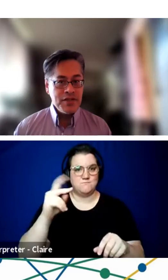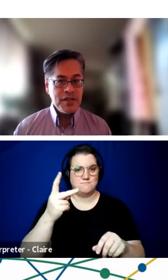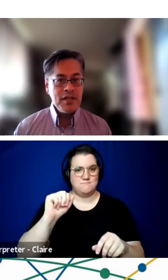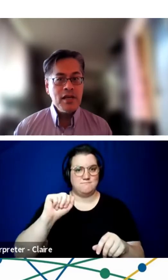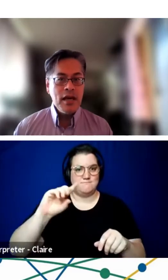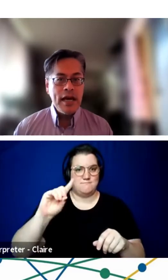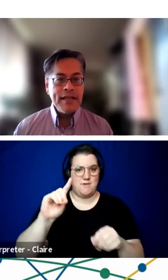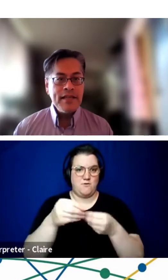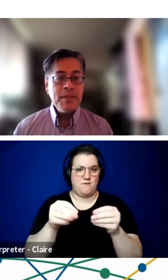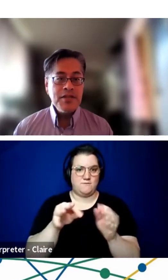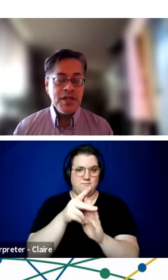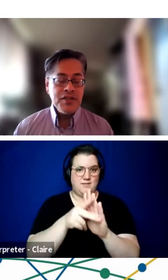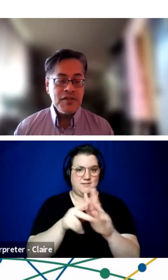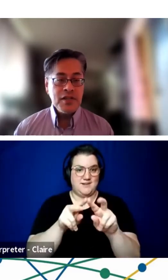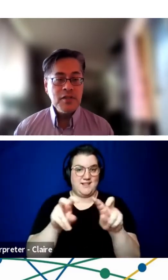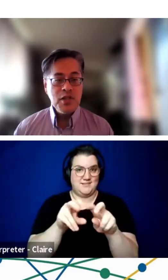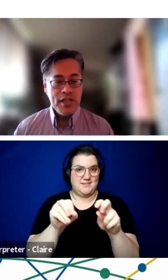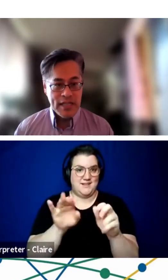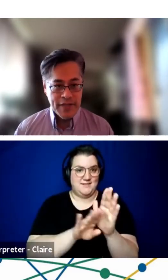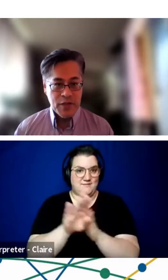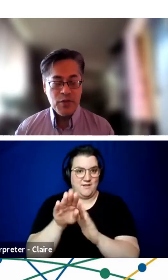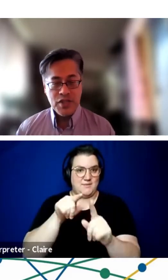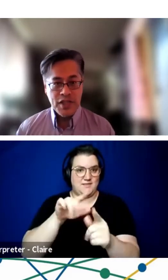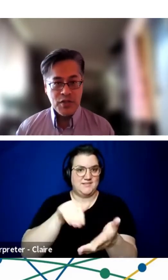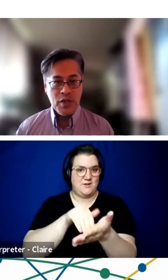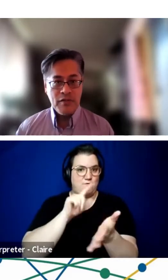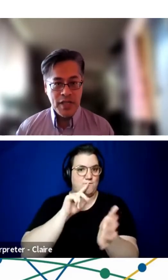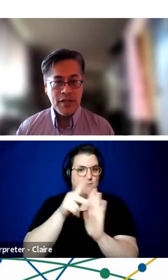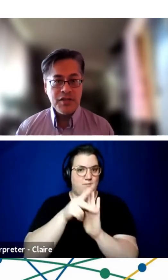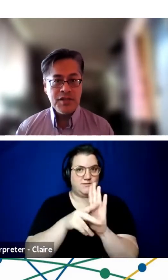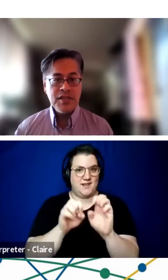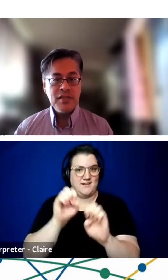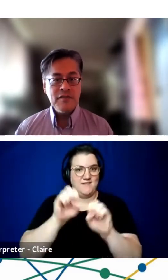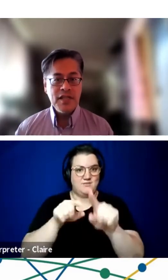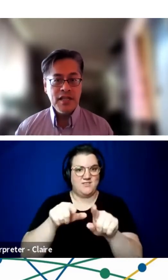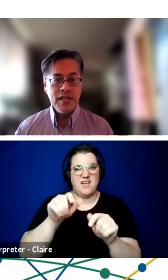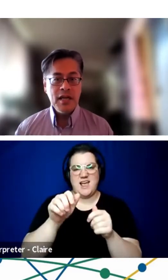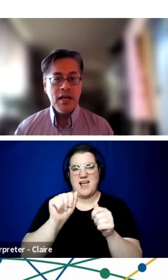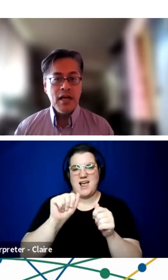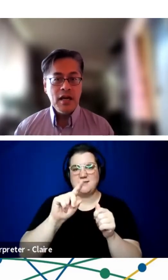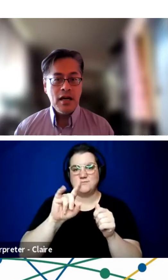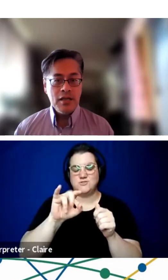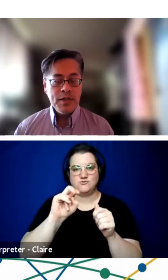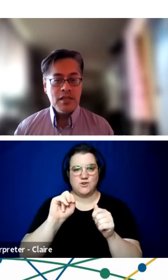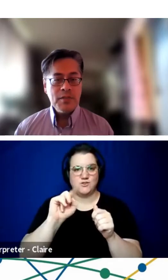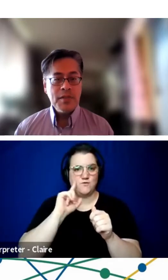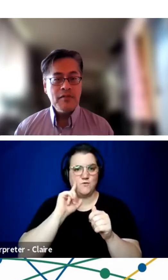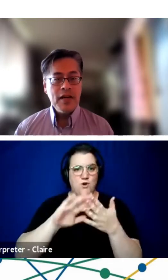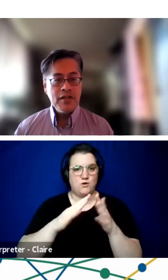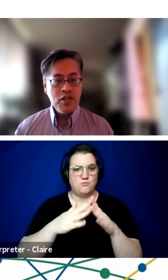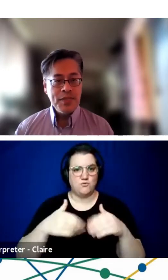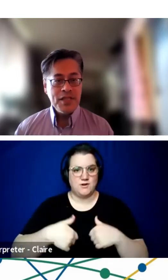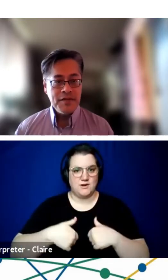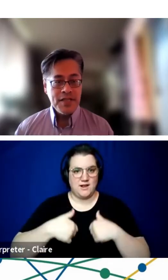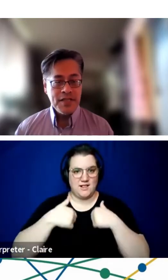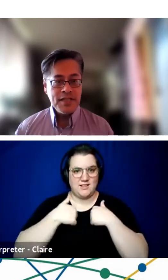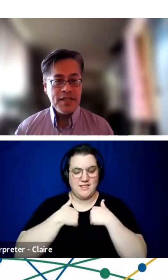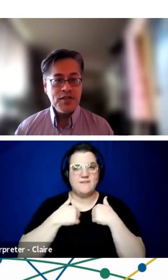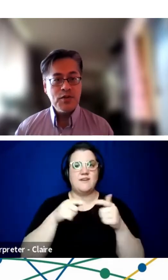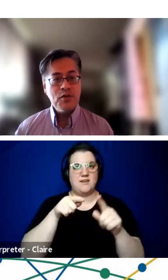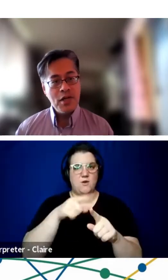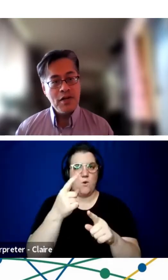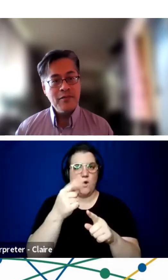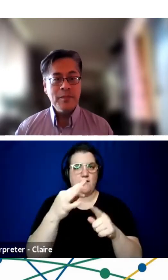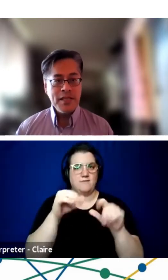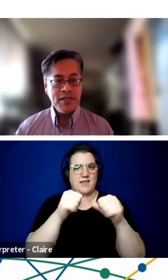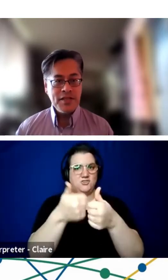and Evaluation at the Administration for Community Living, which is one of the agencies of the U.S. of Health and Human Services.